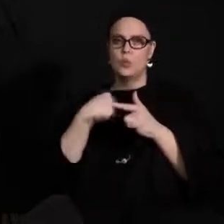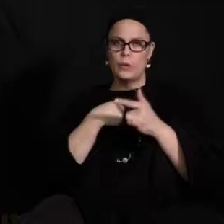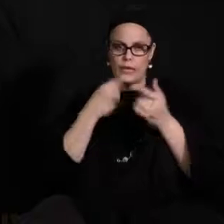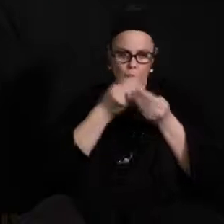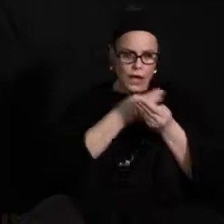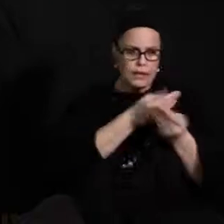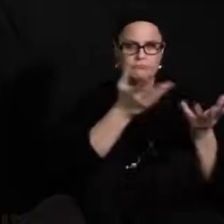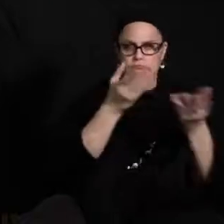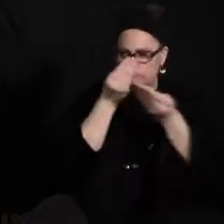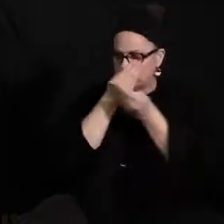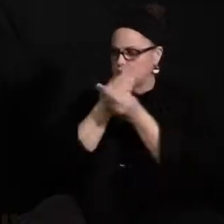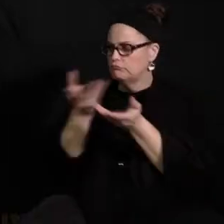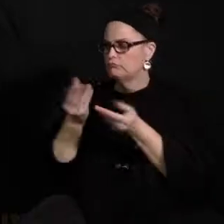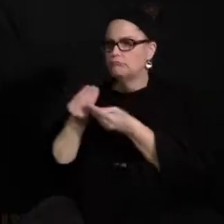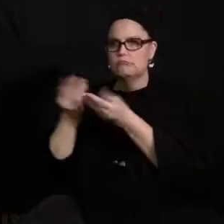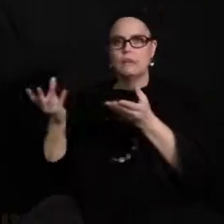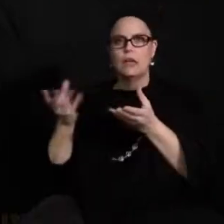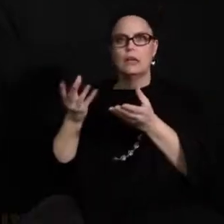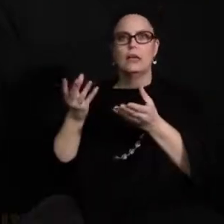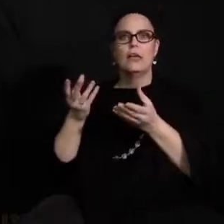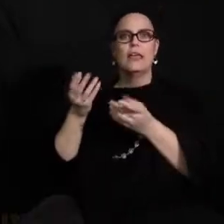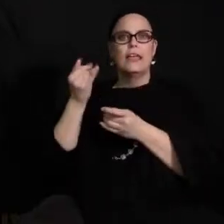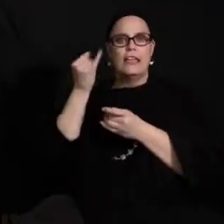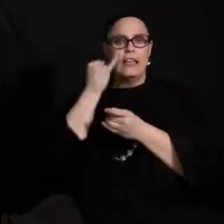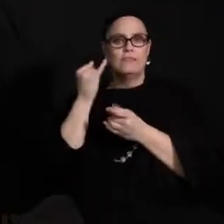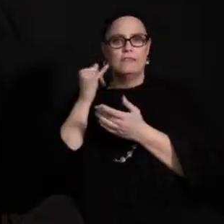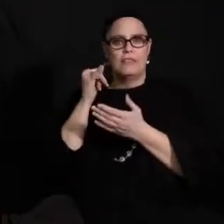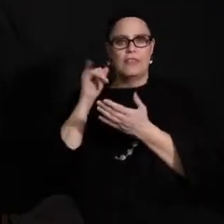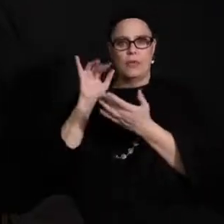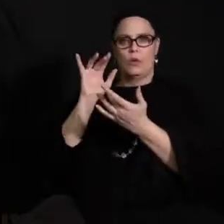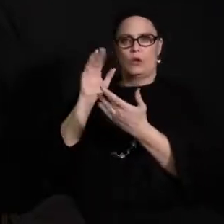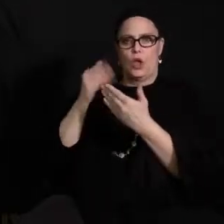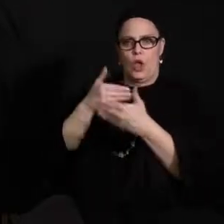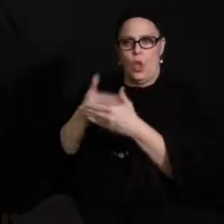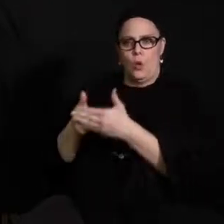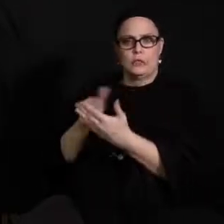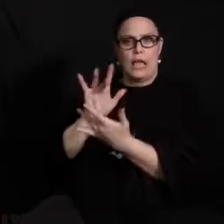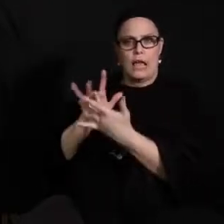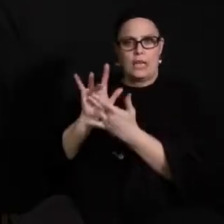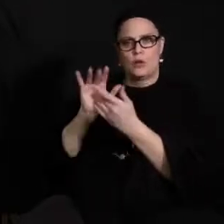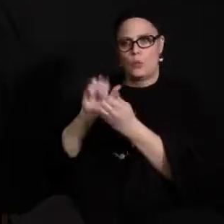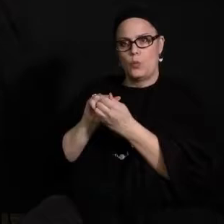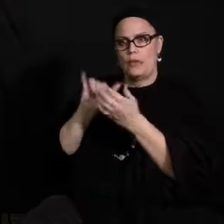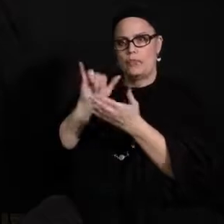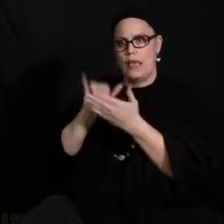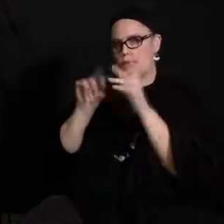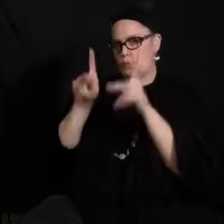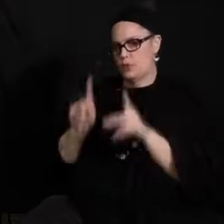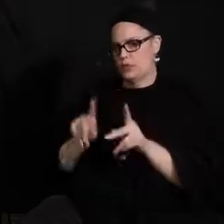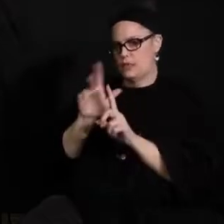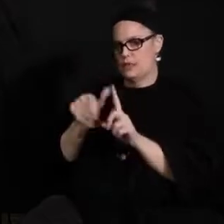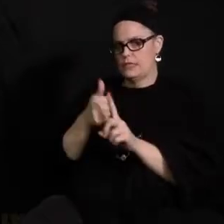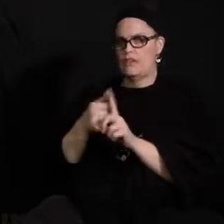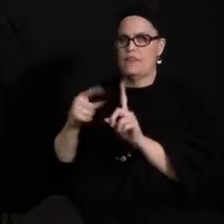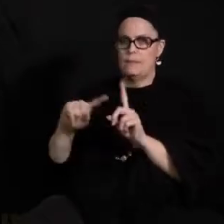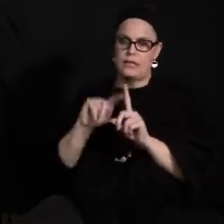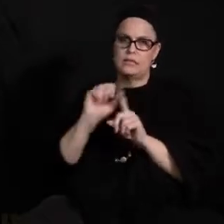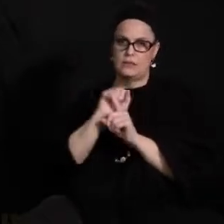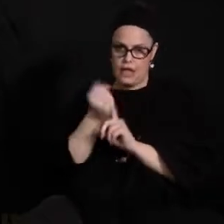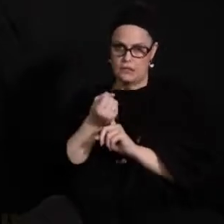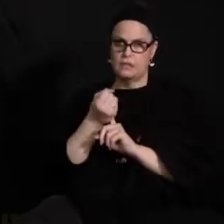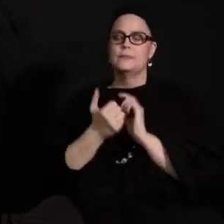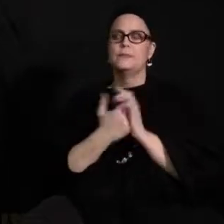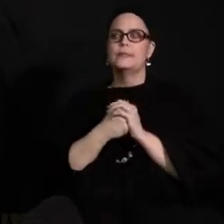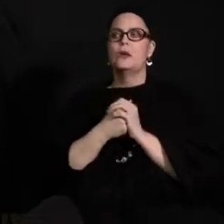who've been identified as a close contact to someone that tested positive and send that information out. We do work closely with the